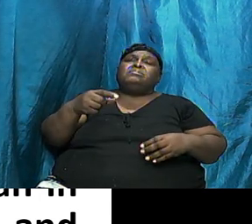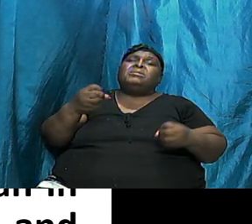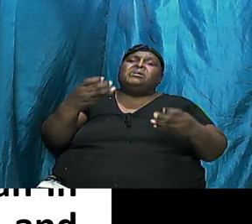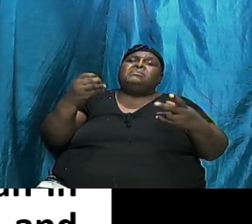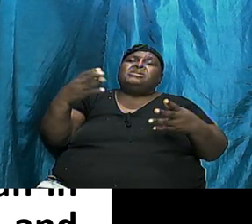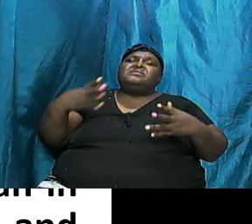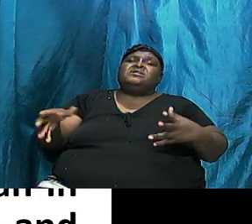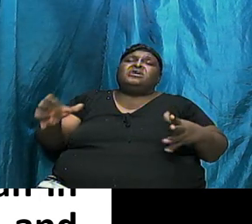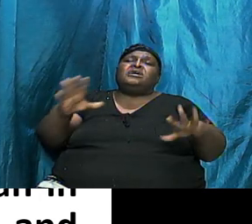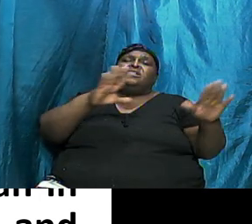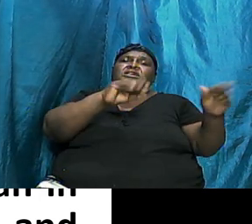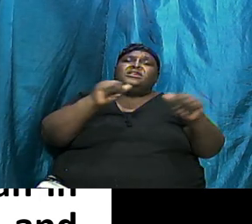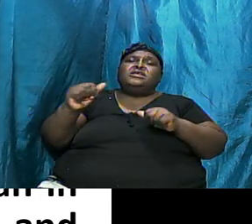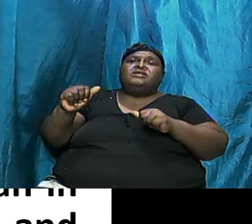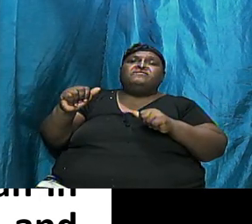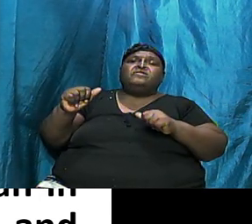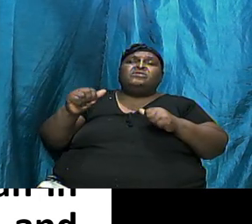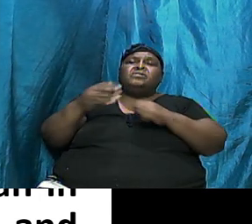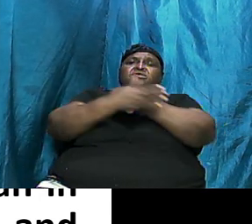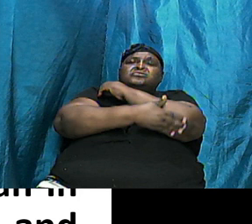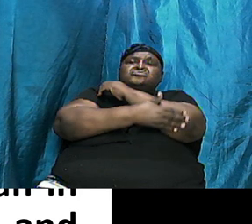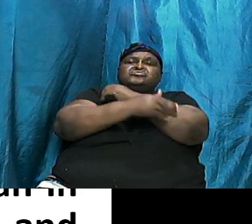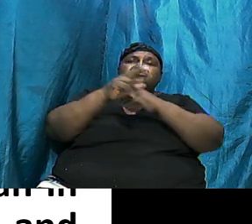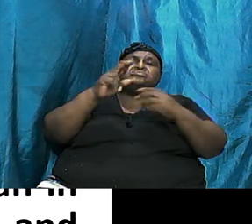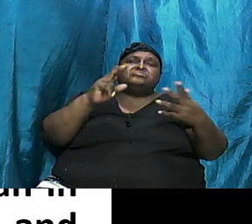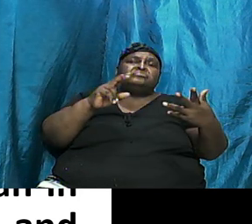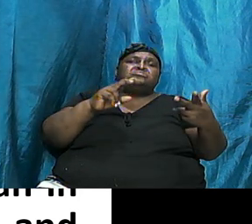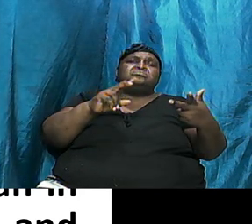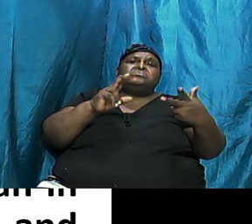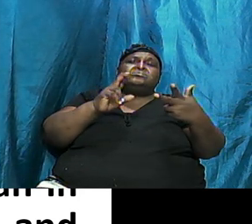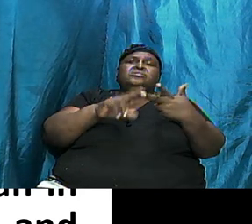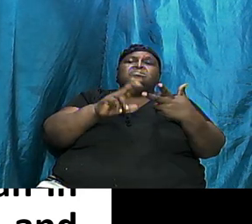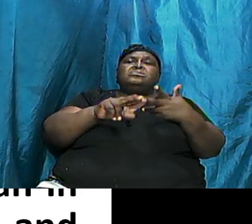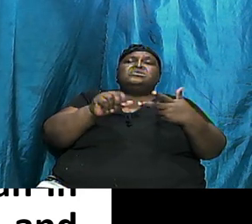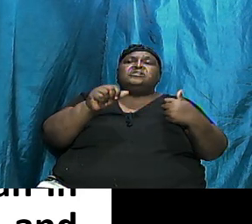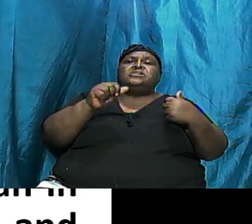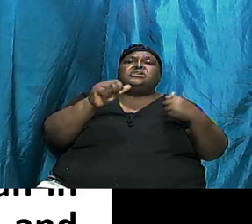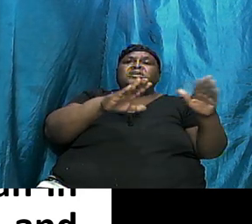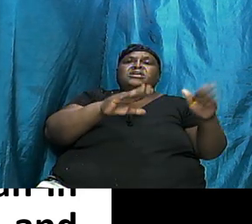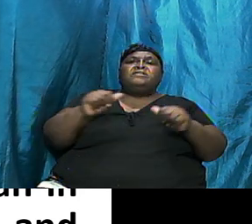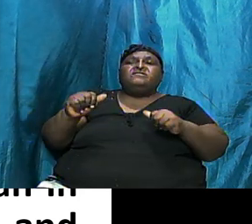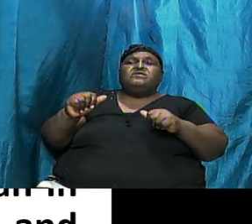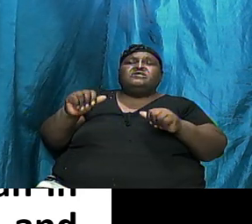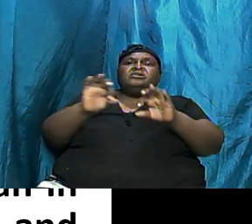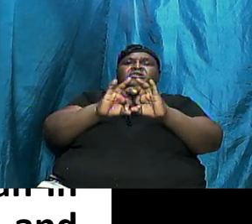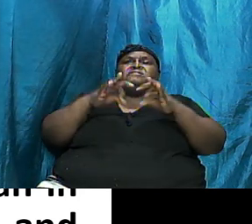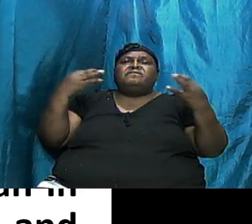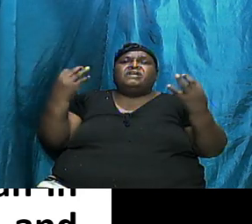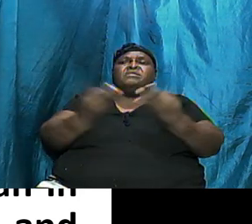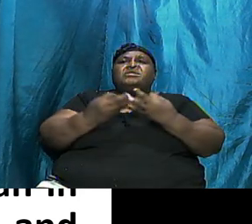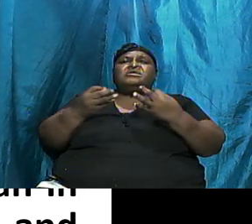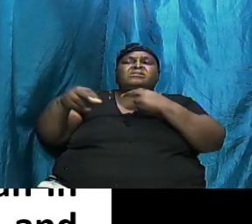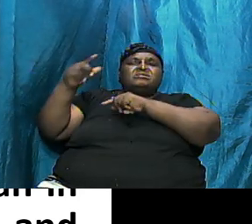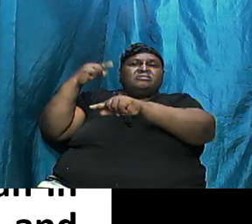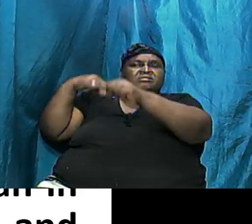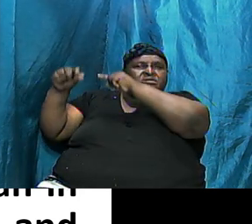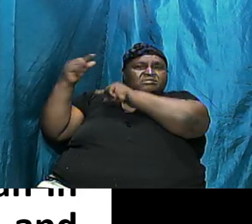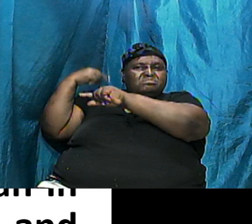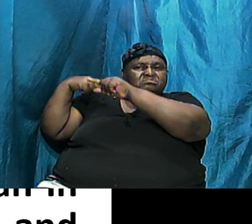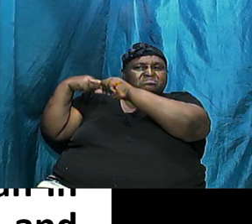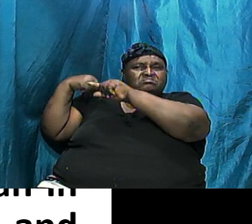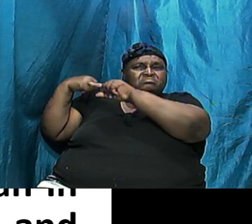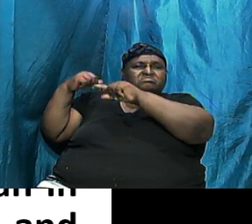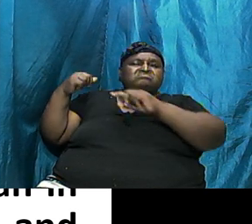Leave Your Country Two Leave Your So All Of Those Extended Family Members